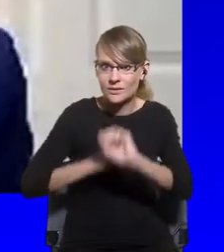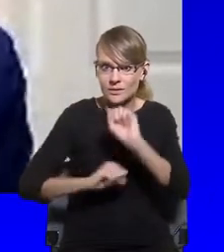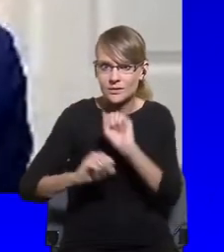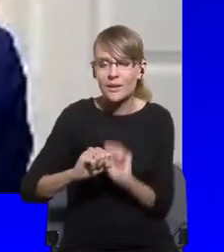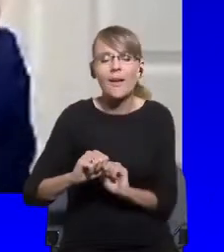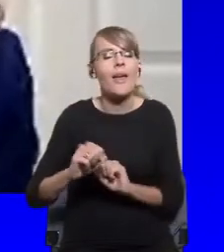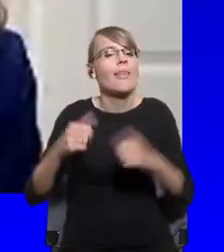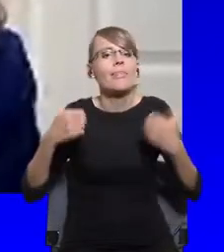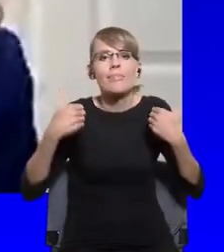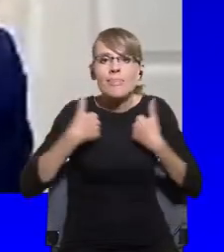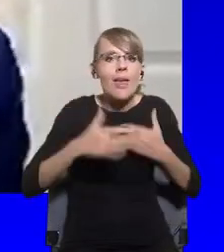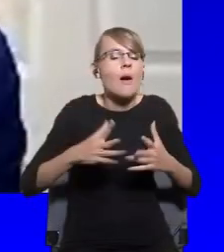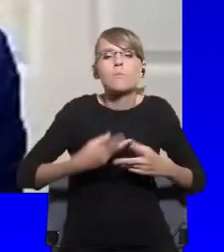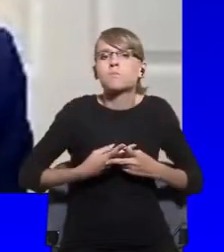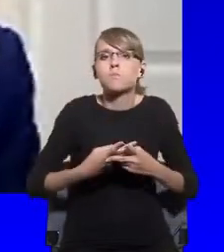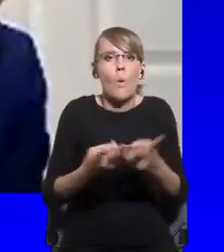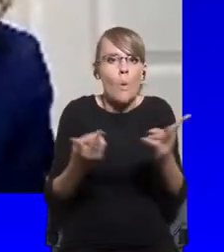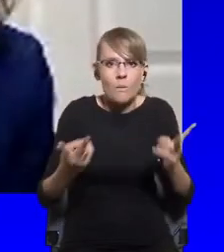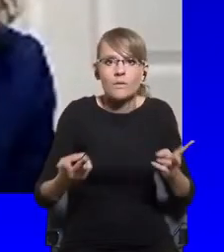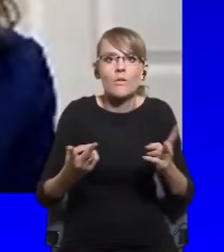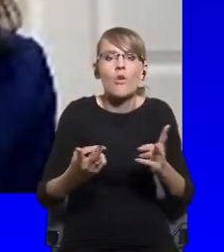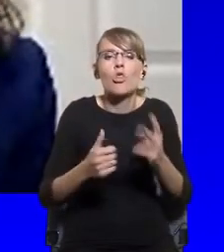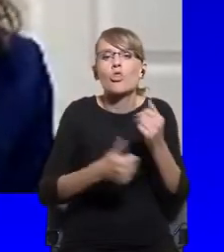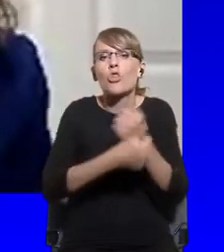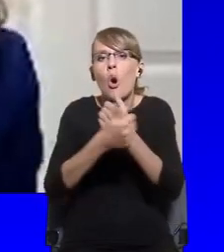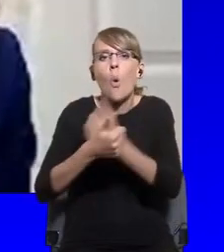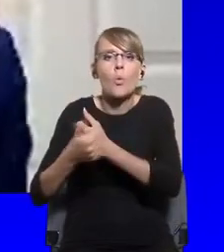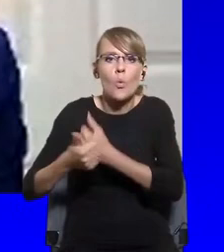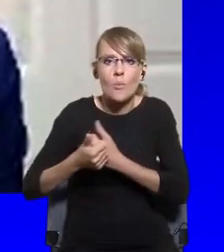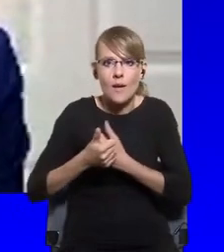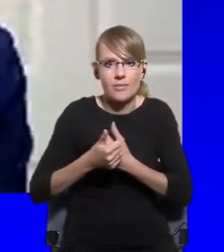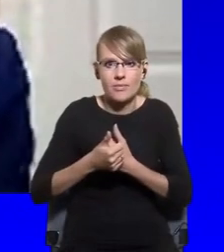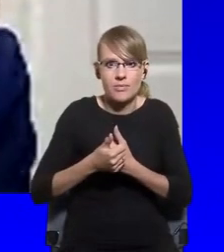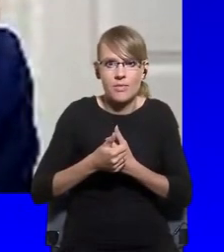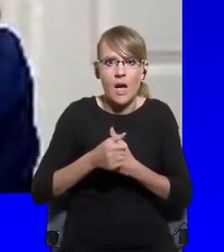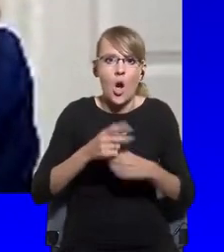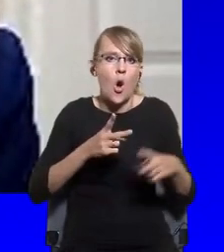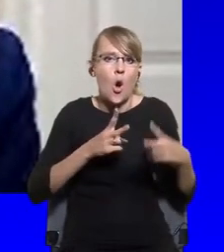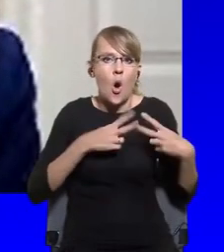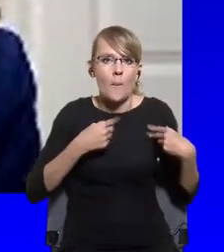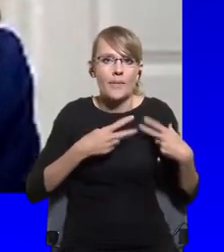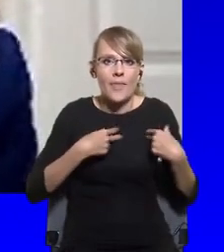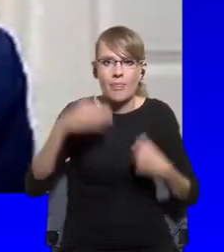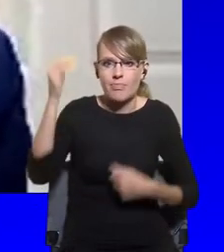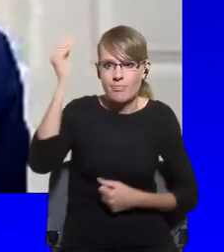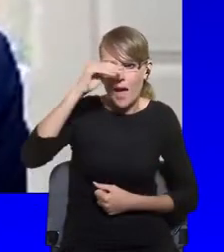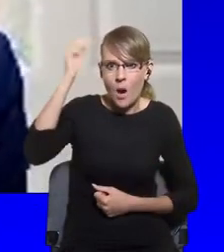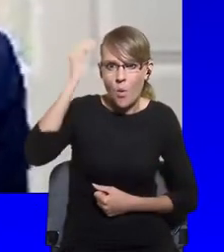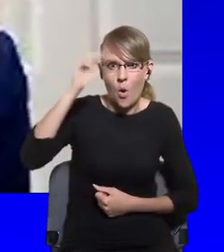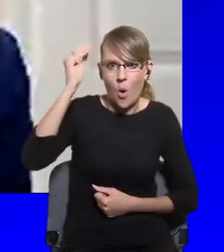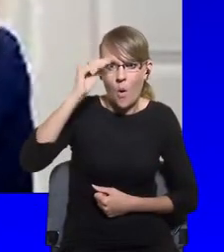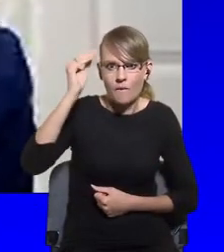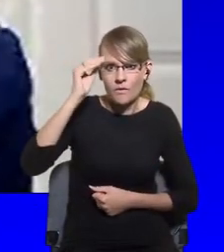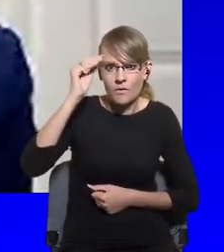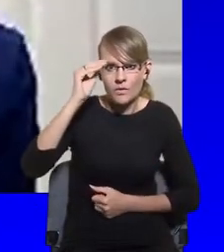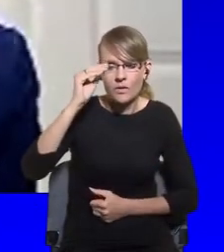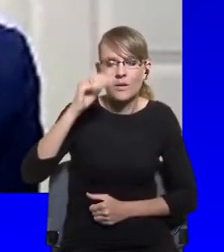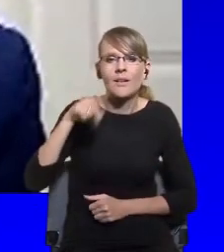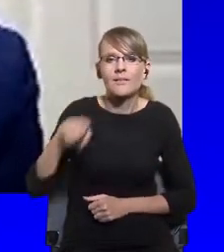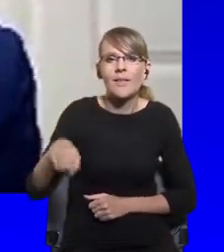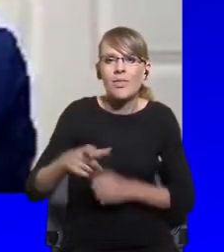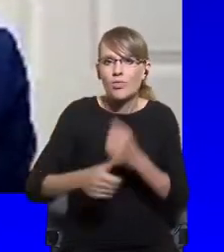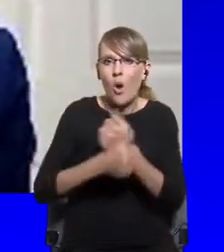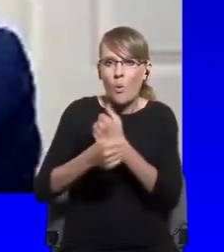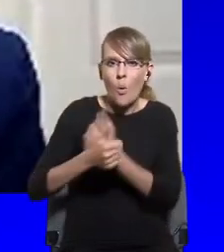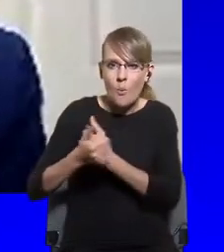the documents of the scientific medical committee that were produced in January and February, so they are not